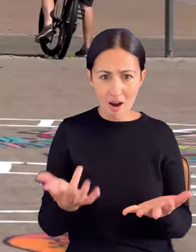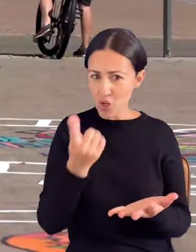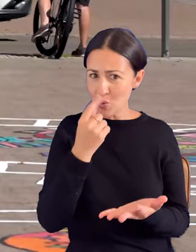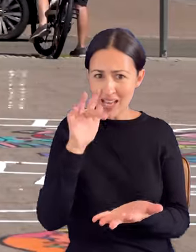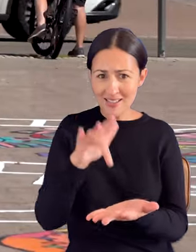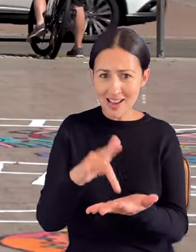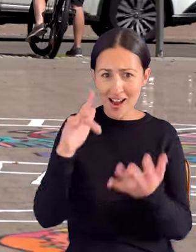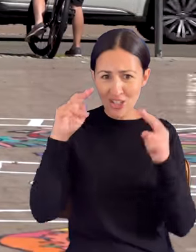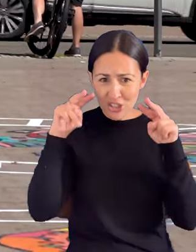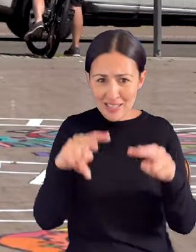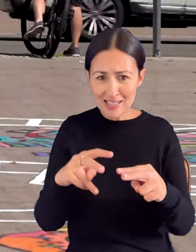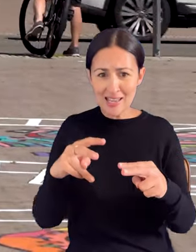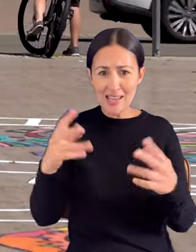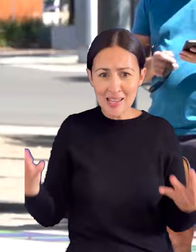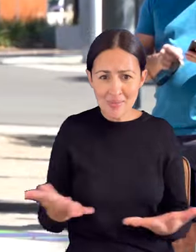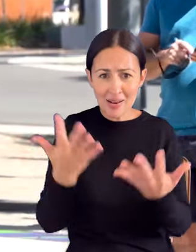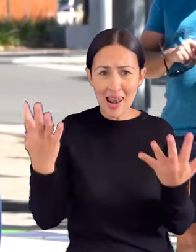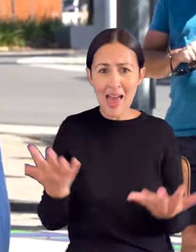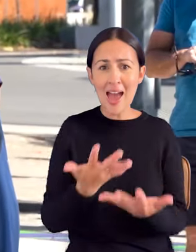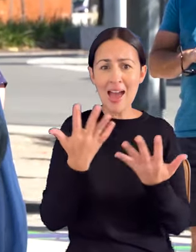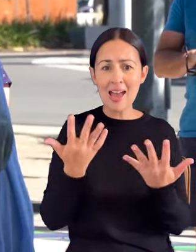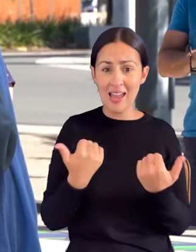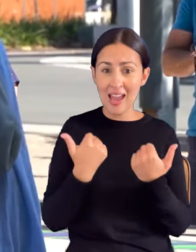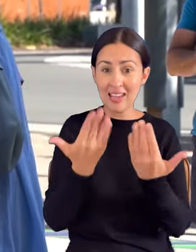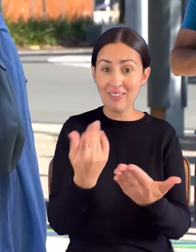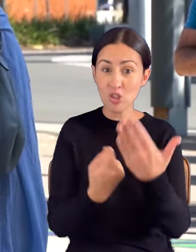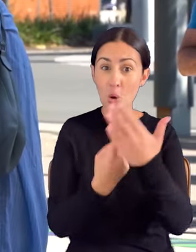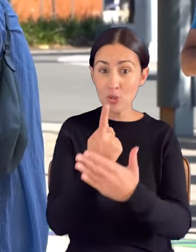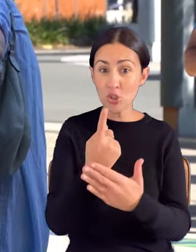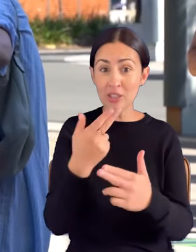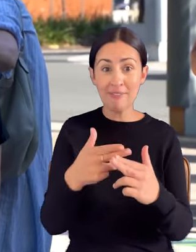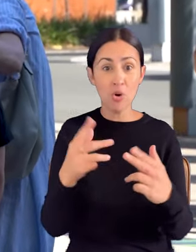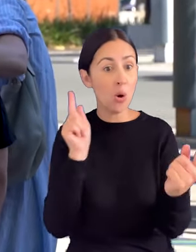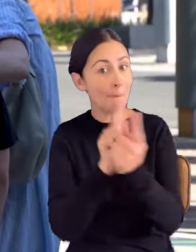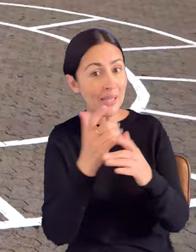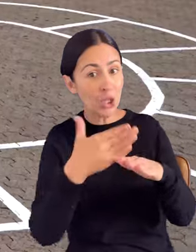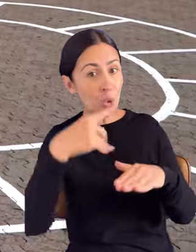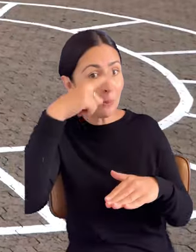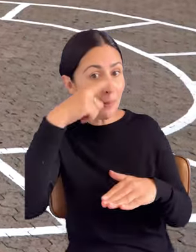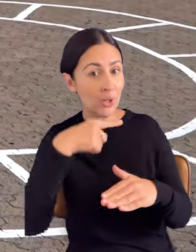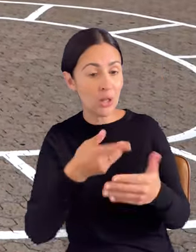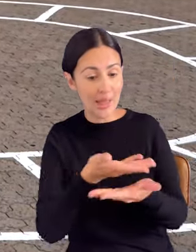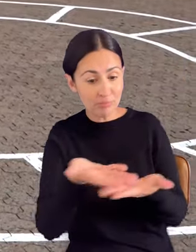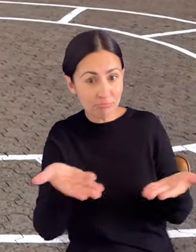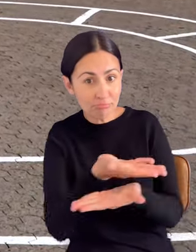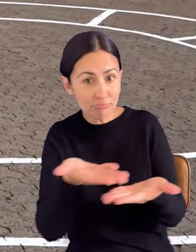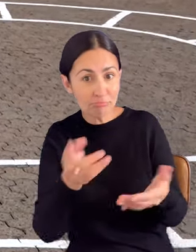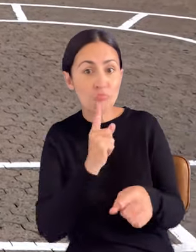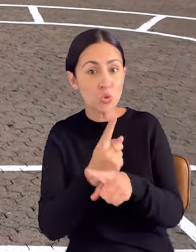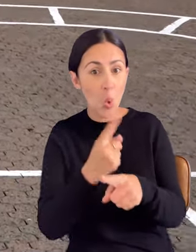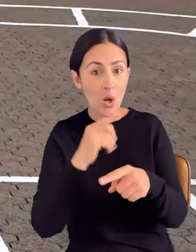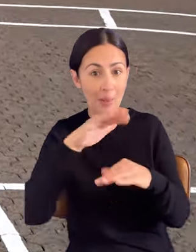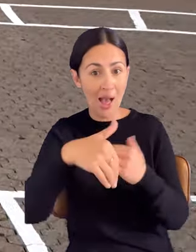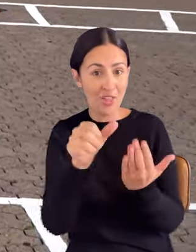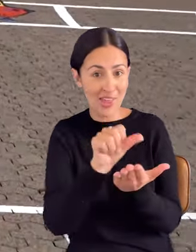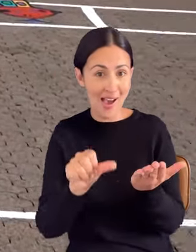change the way that they look at that space or perhaps provide moments where people meet each other or discuss things or play and have fun